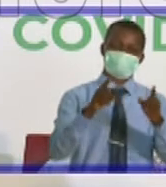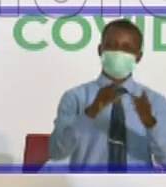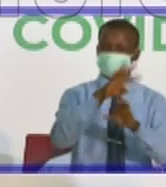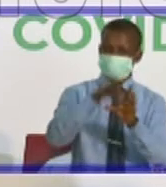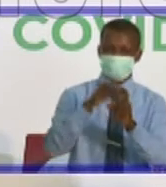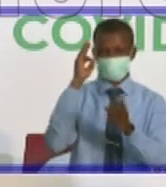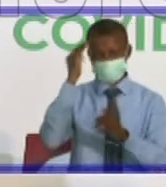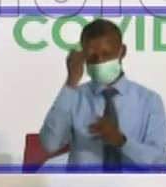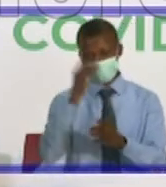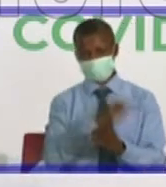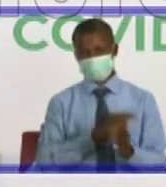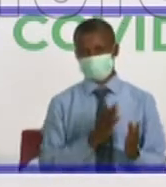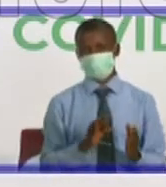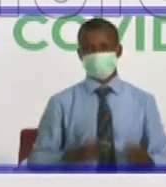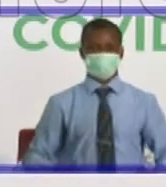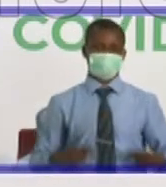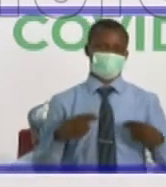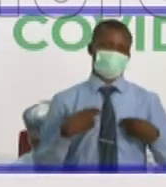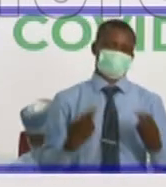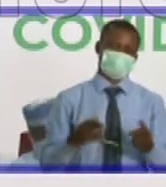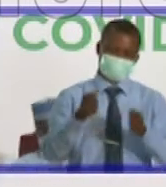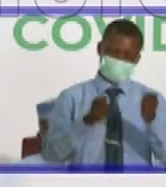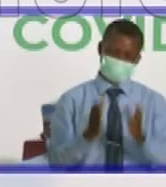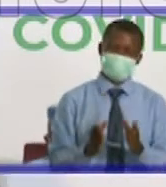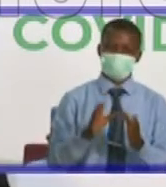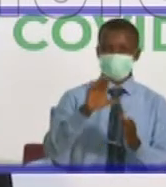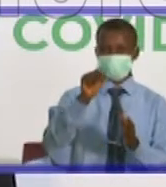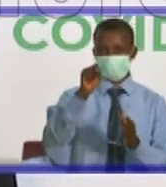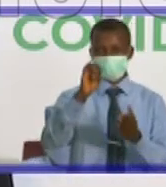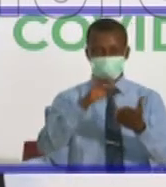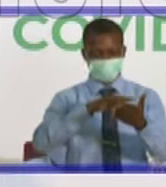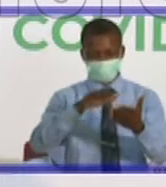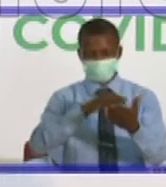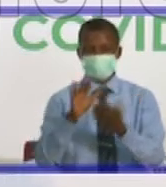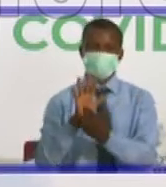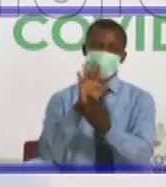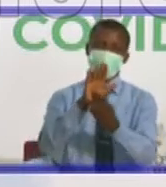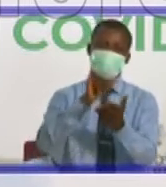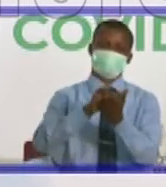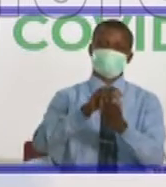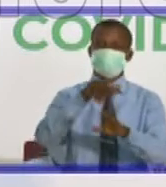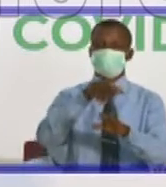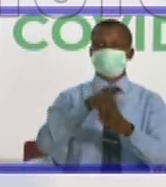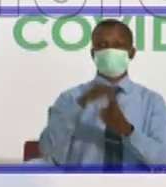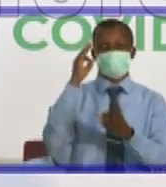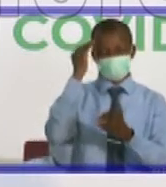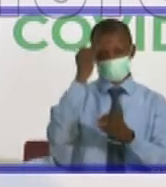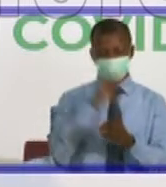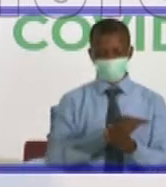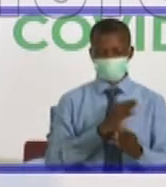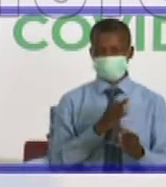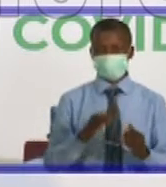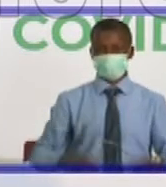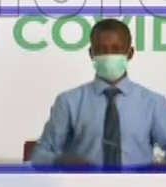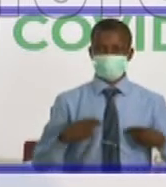with the case management lead, Department of Hospital Services, in the Federal Ministry of Health, as well as other colleagues